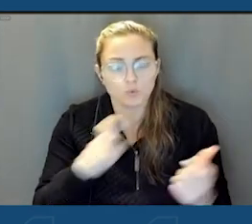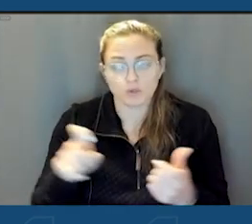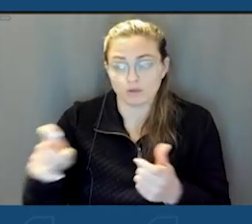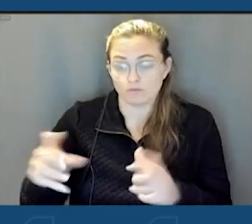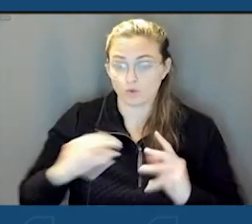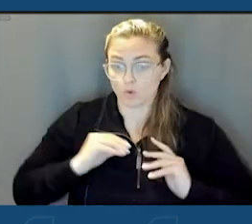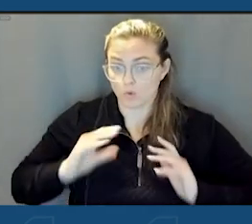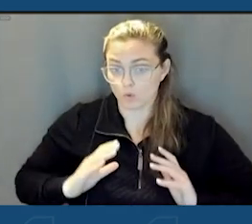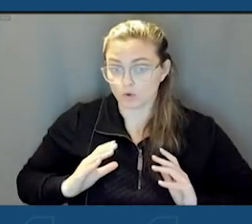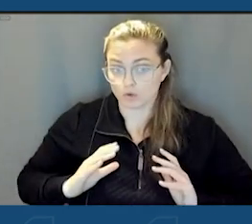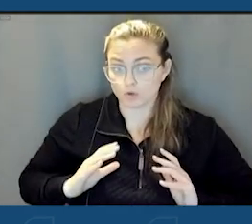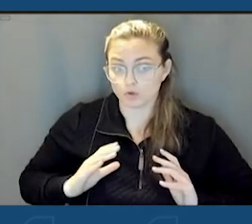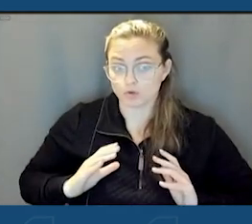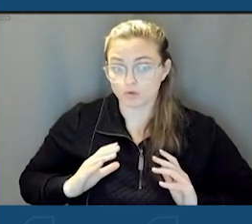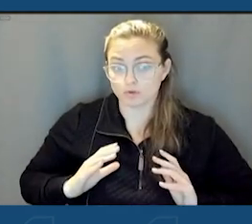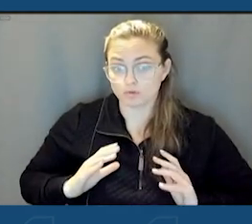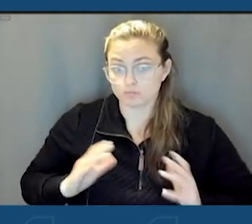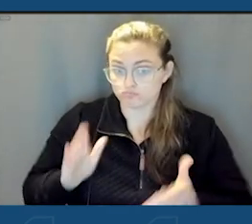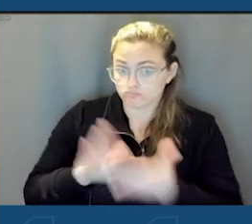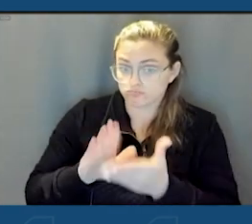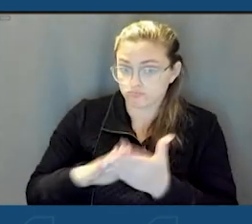uh, applause here for that.